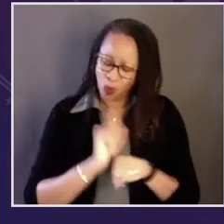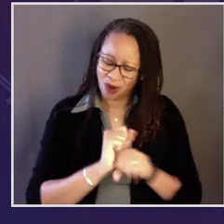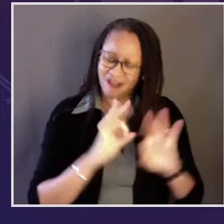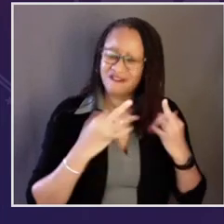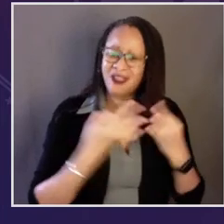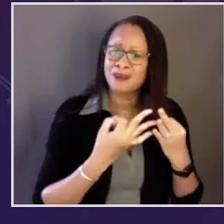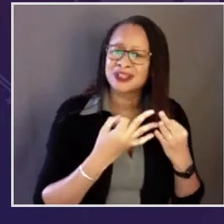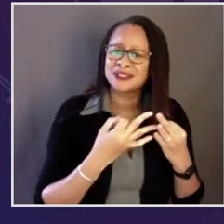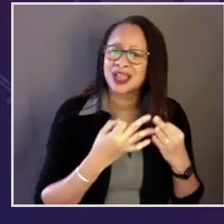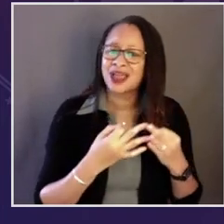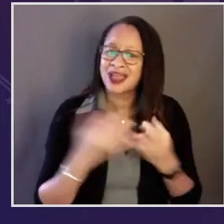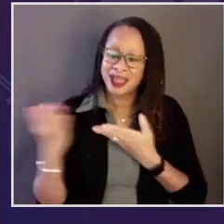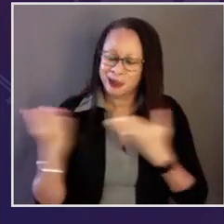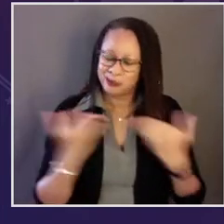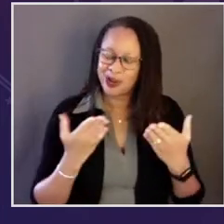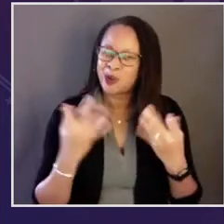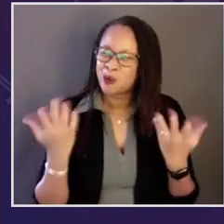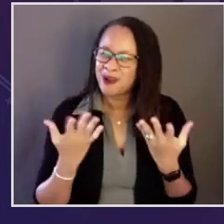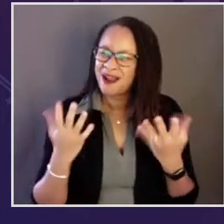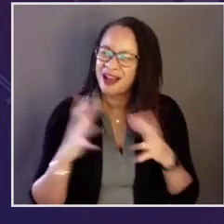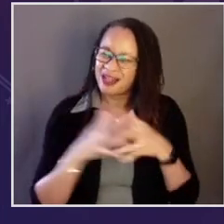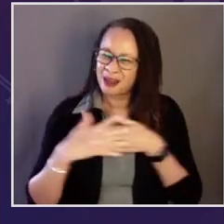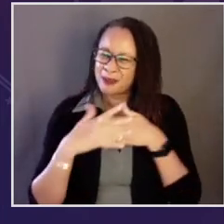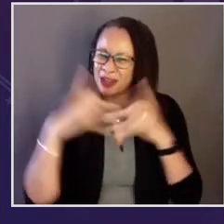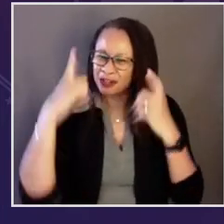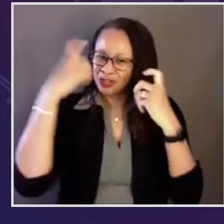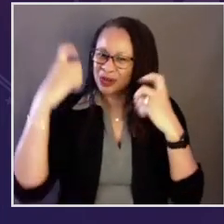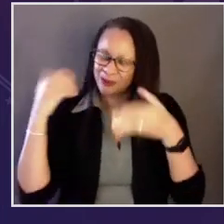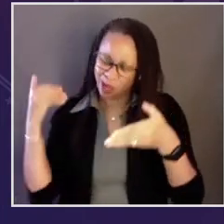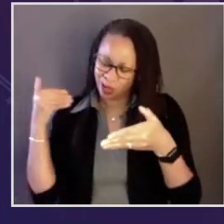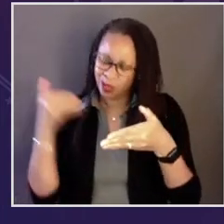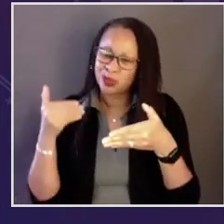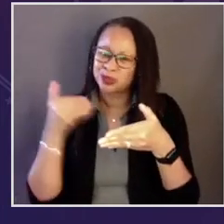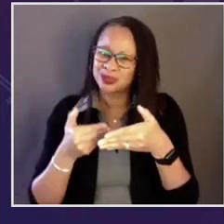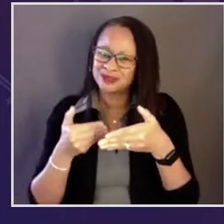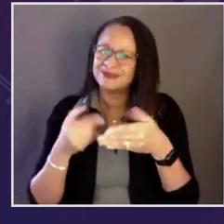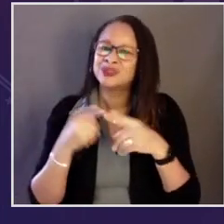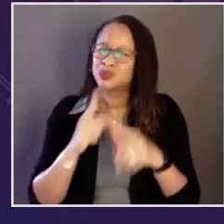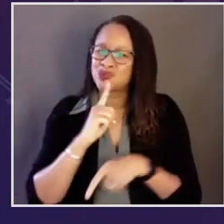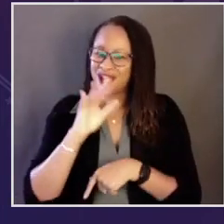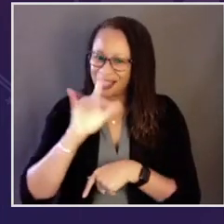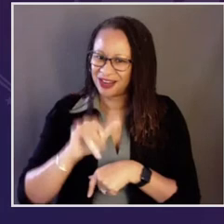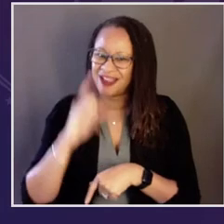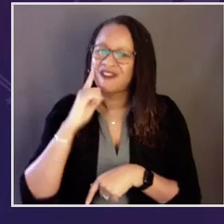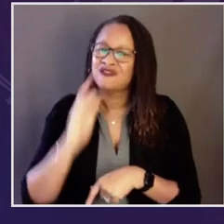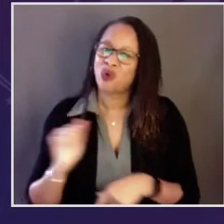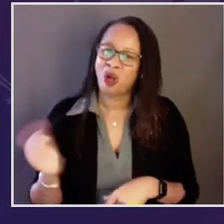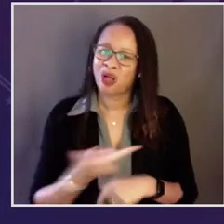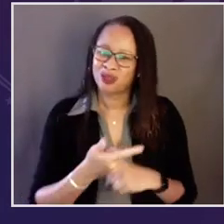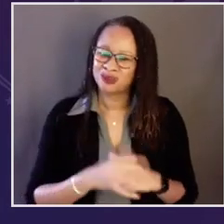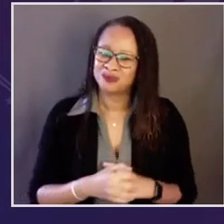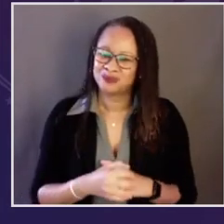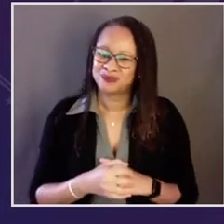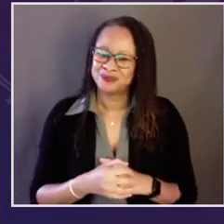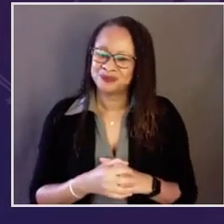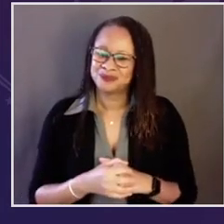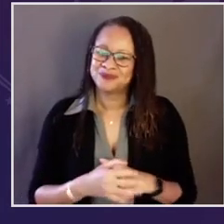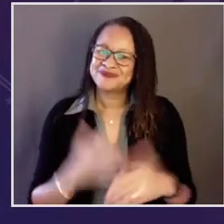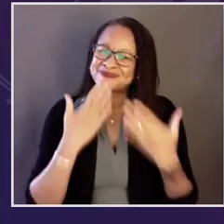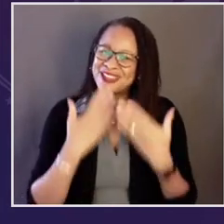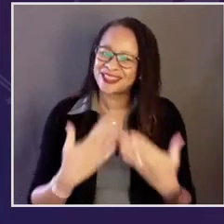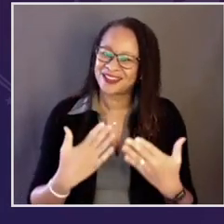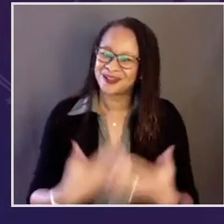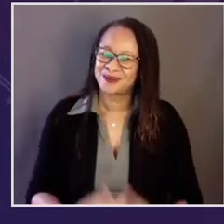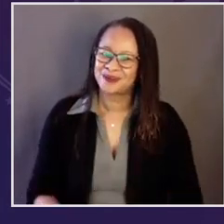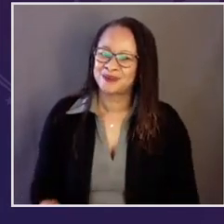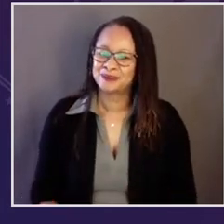deliver for all Americans and for working families, and to bring the American dream far closer to